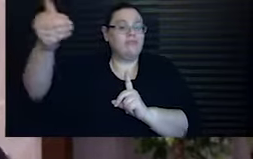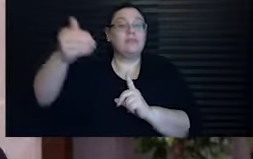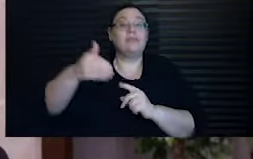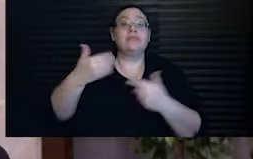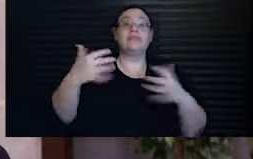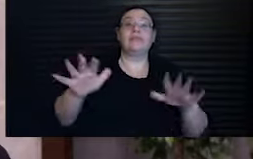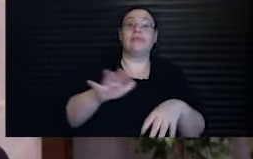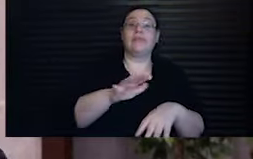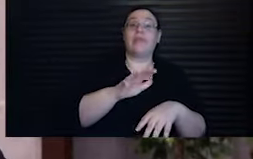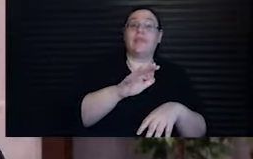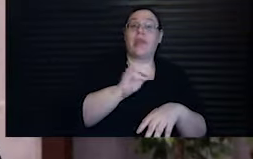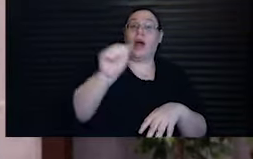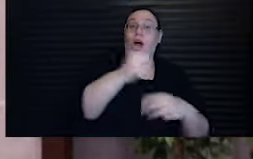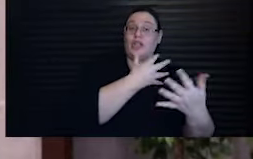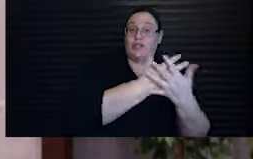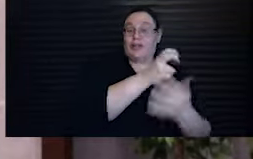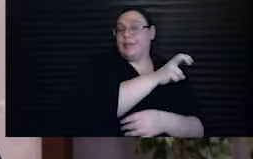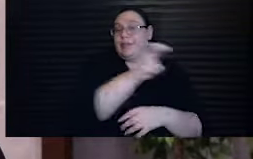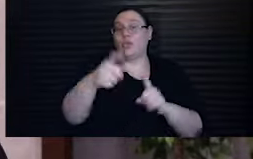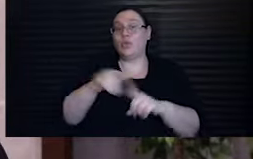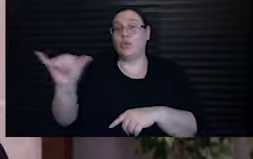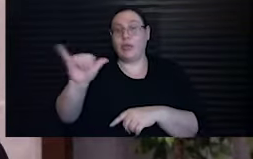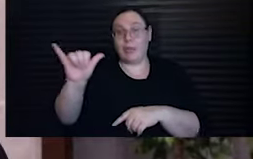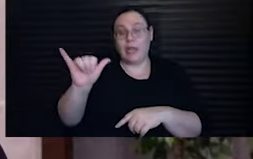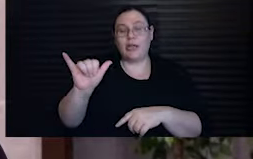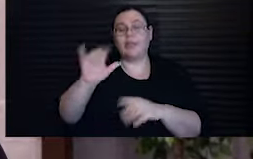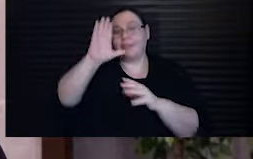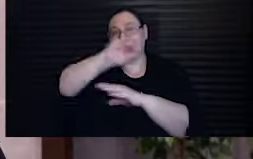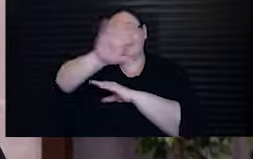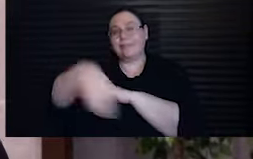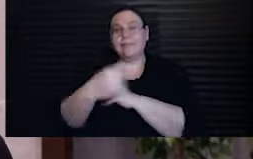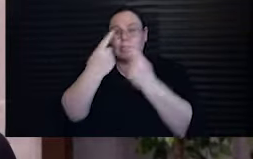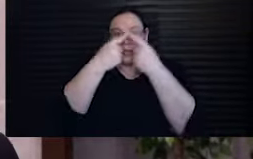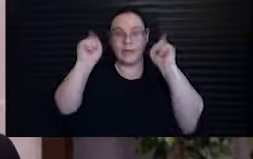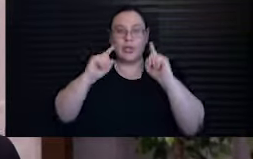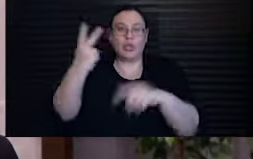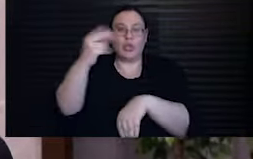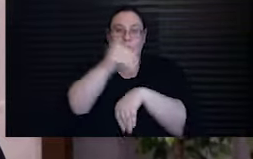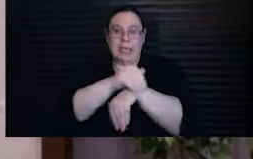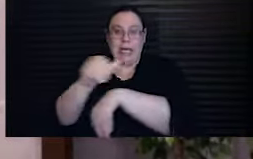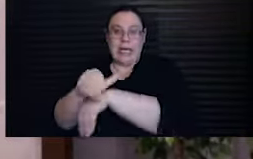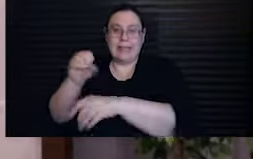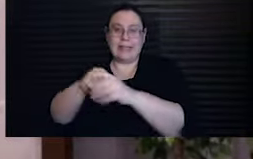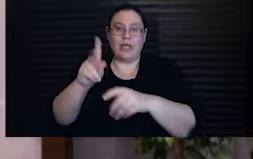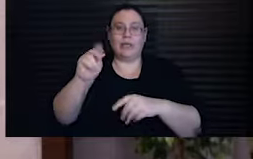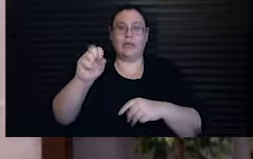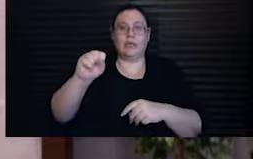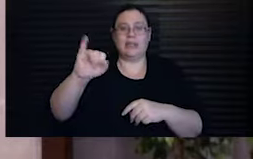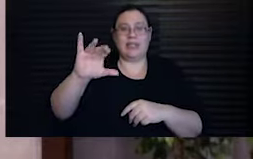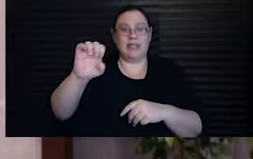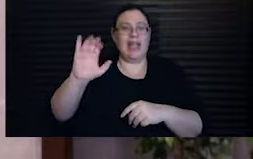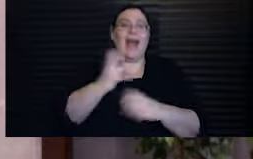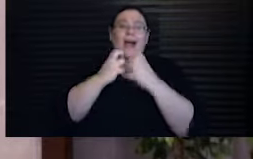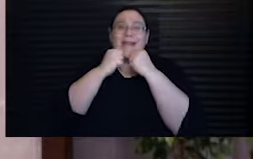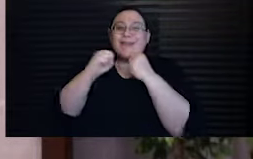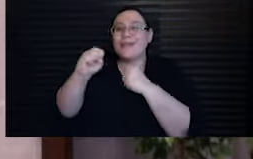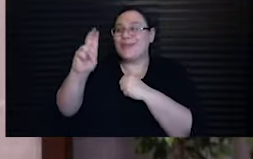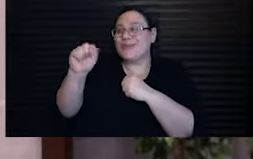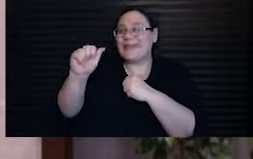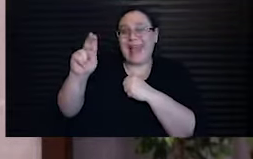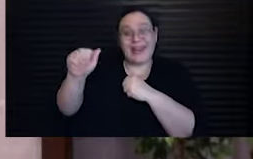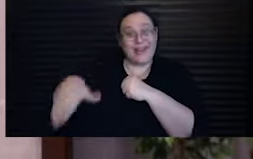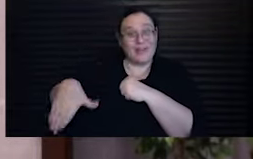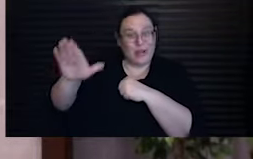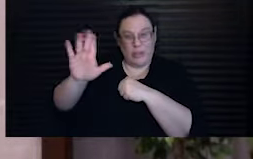Budapest, we spent two nights in Slovakia. In Kosice, where our dear Susanna grew up and her